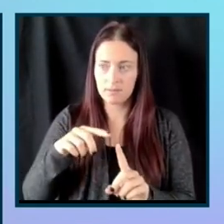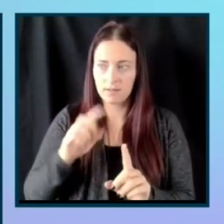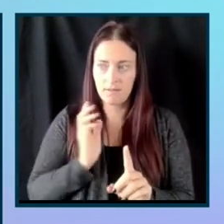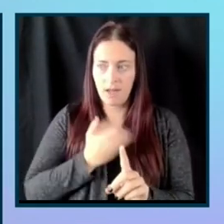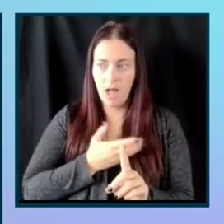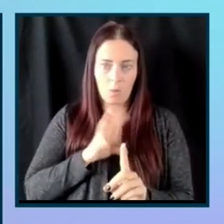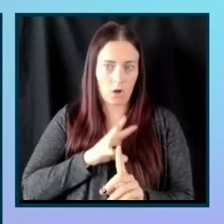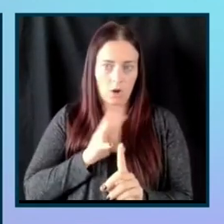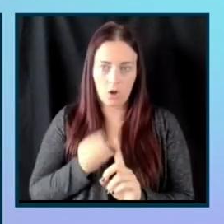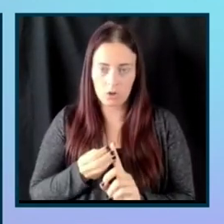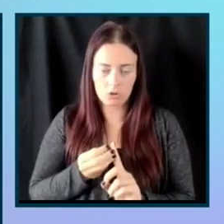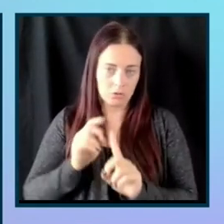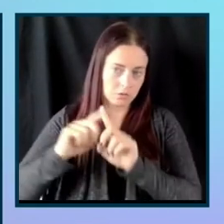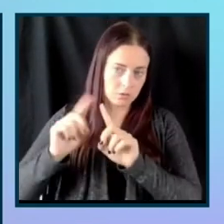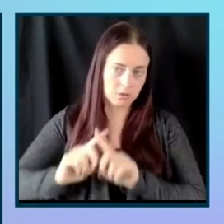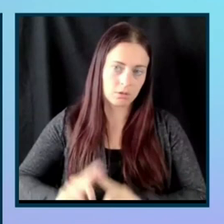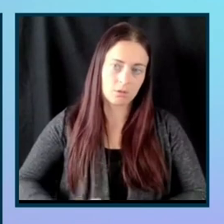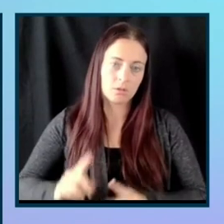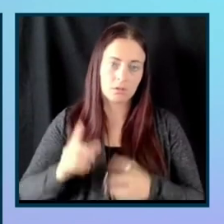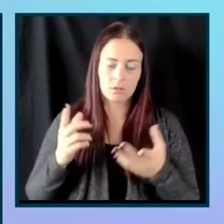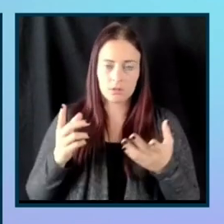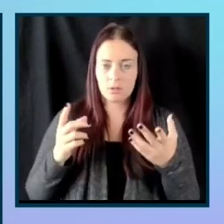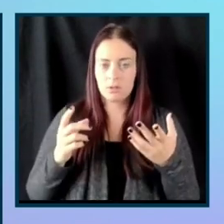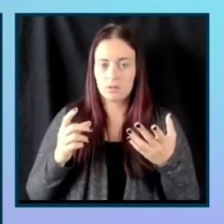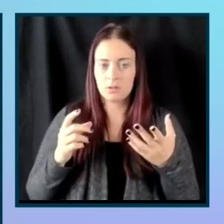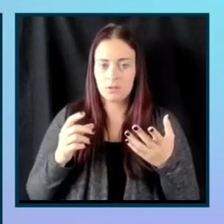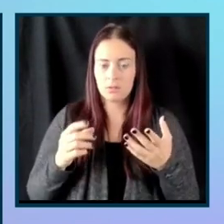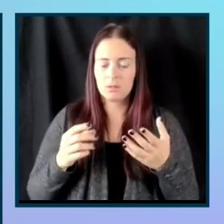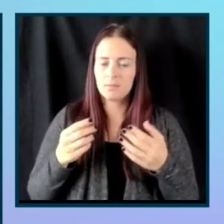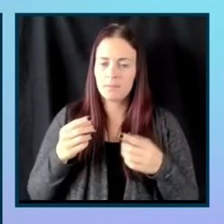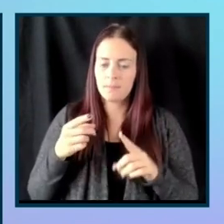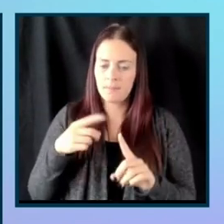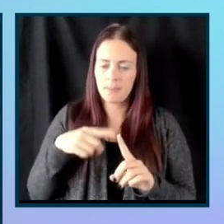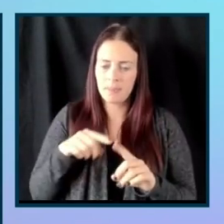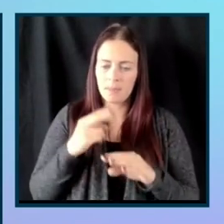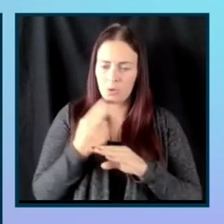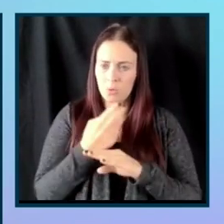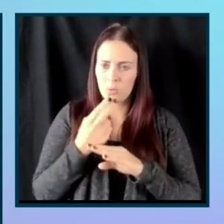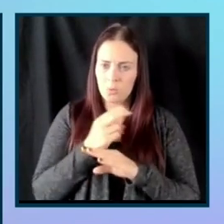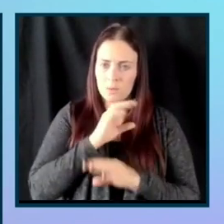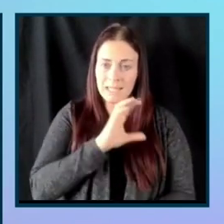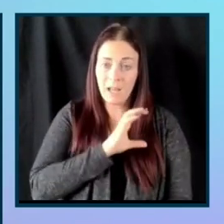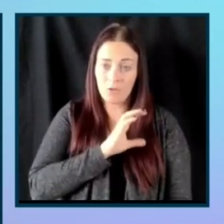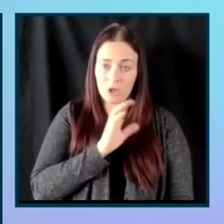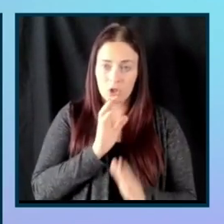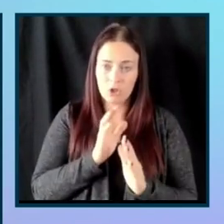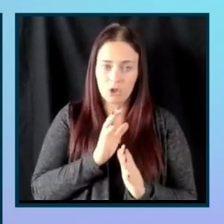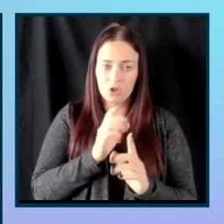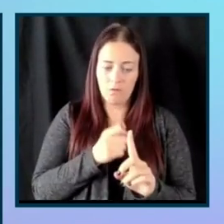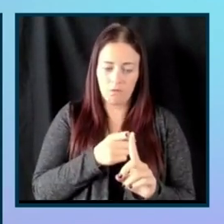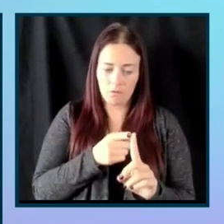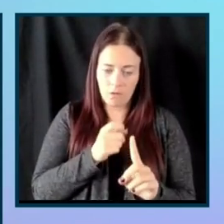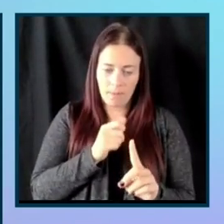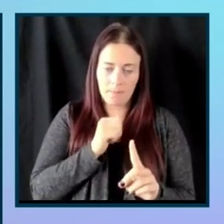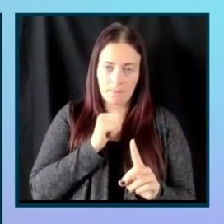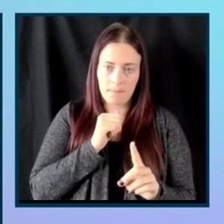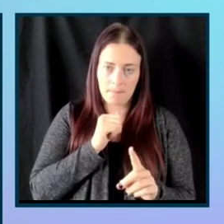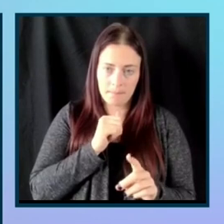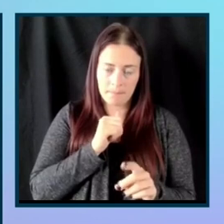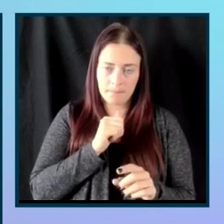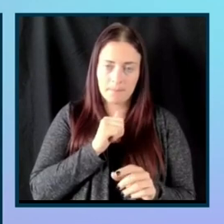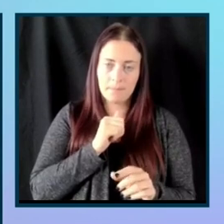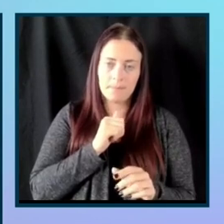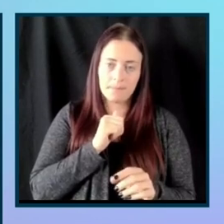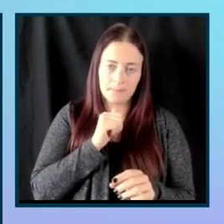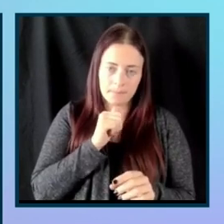and they're using characters that are from underrepresented groups that are